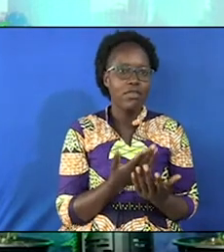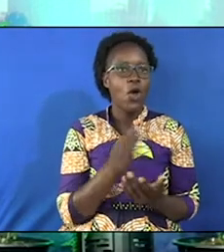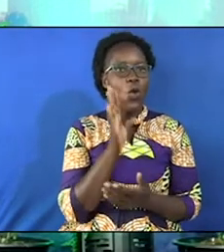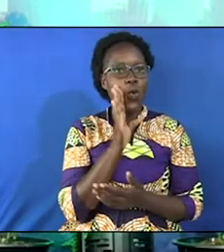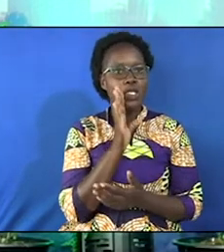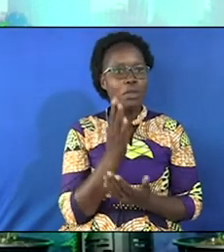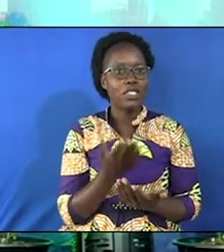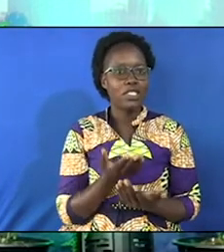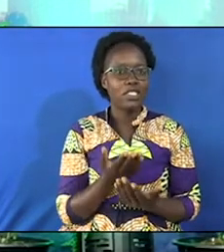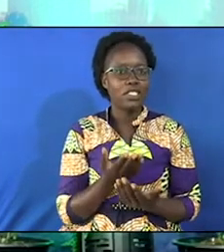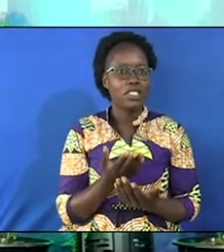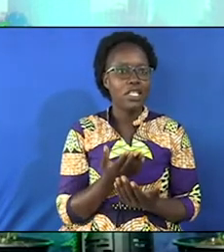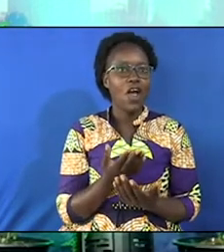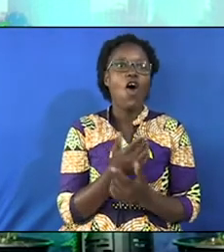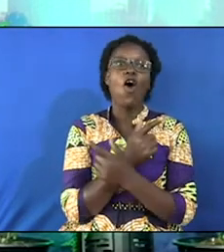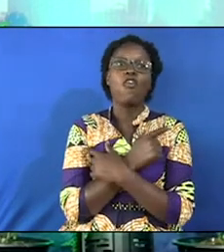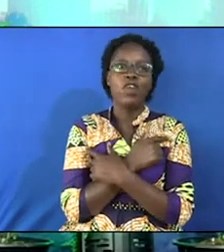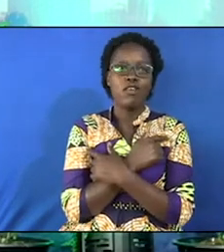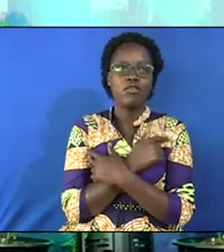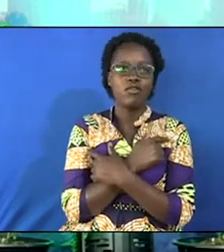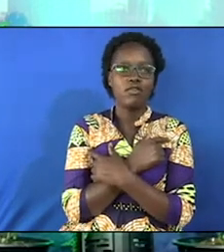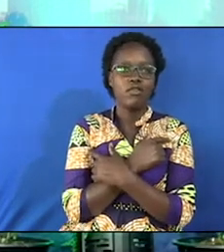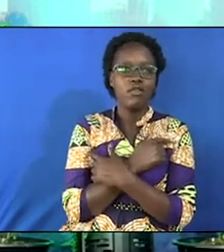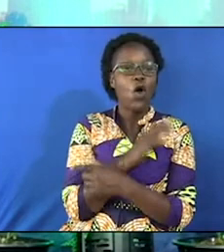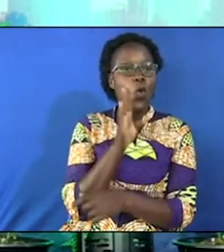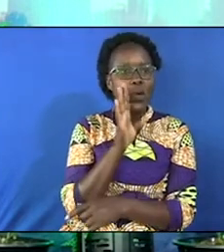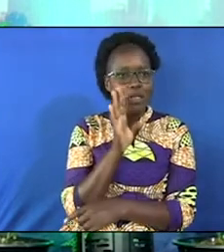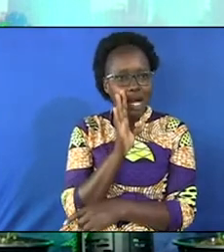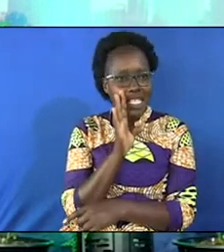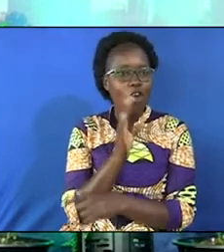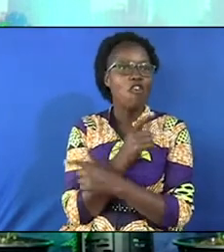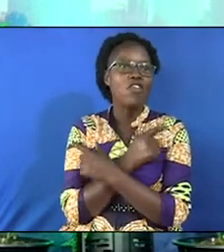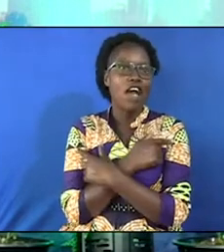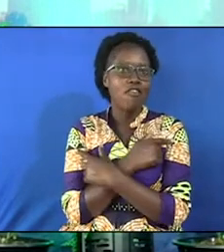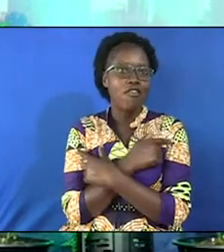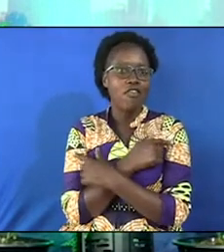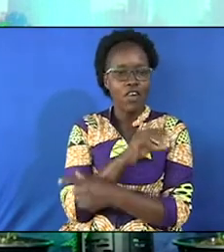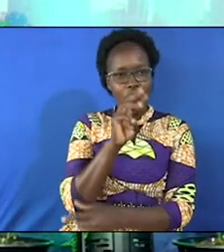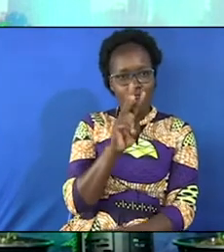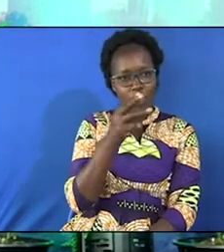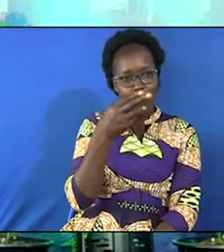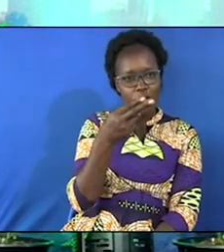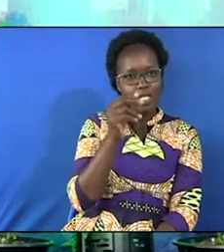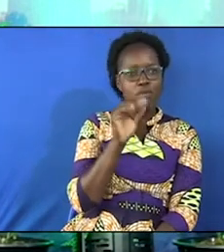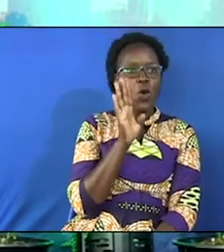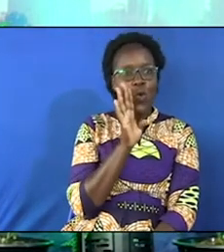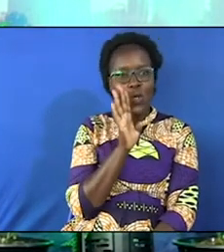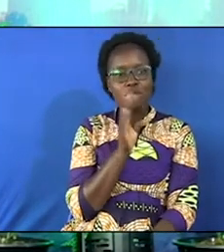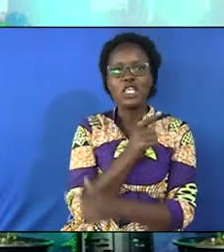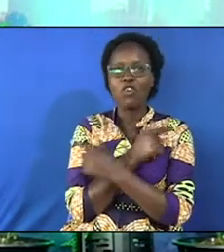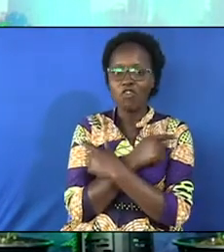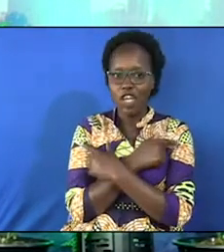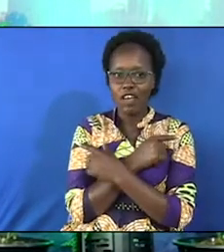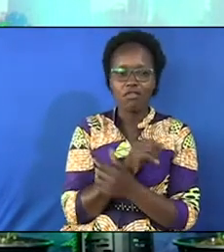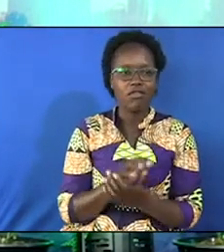Now, your friend is asleep, so turn to the other friend. Turn to the other friend and repeat the same word, Wishpers of Love.